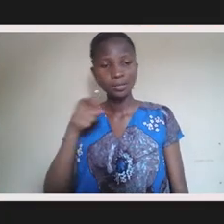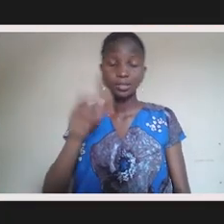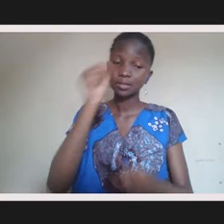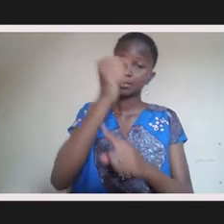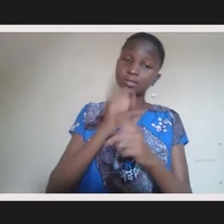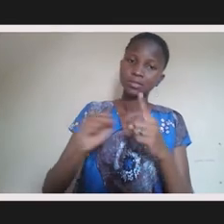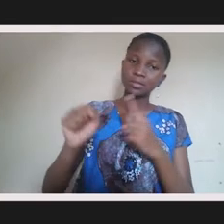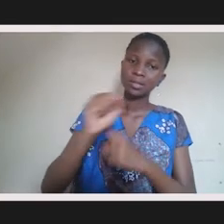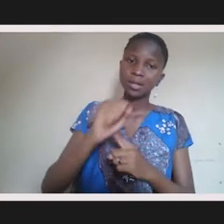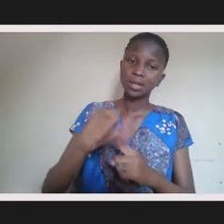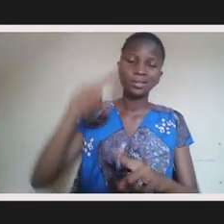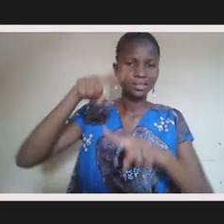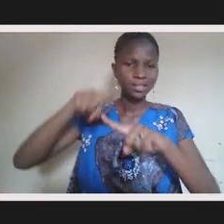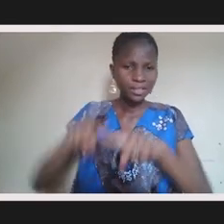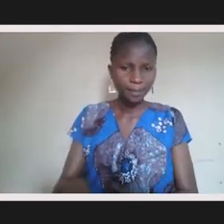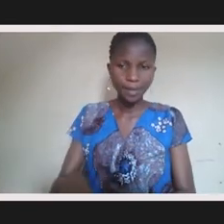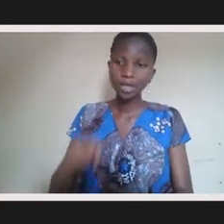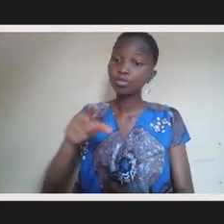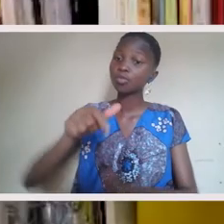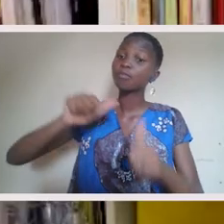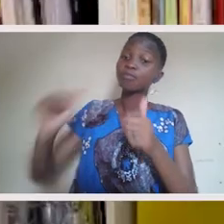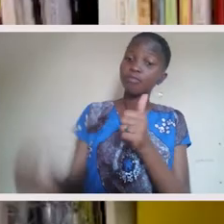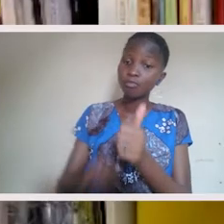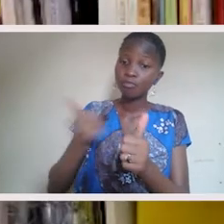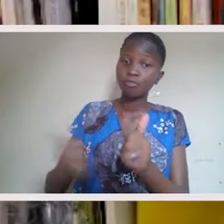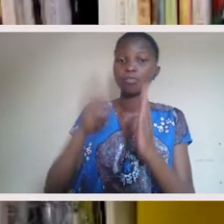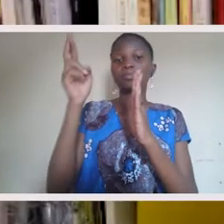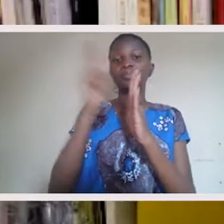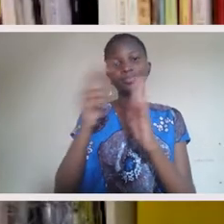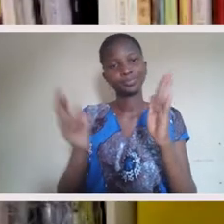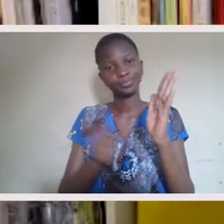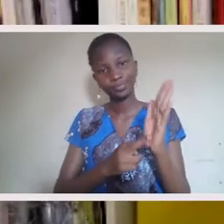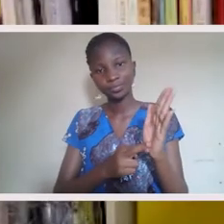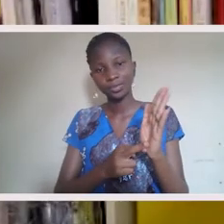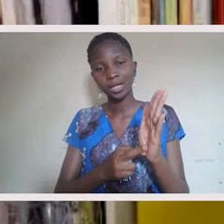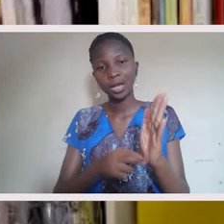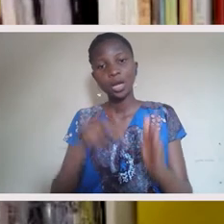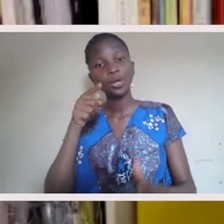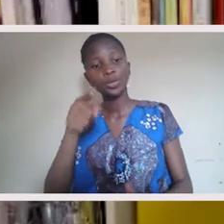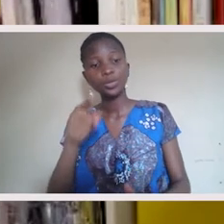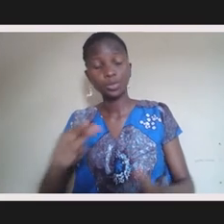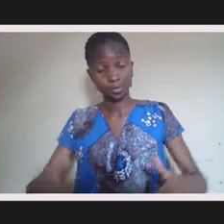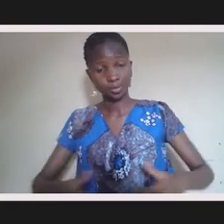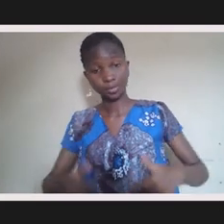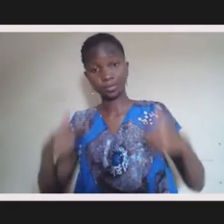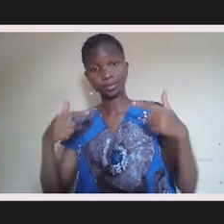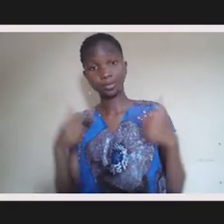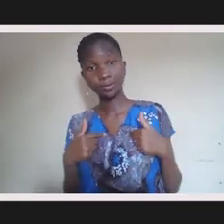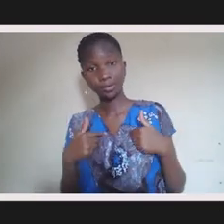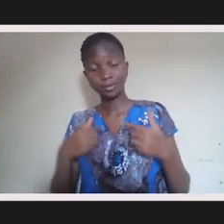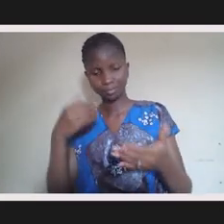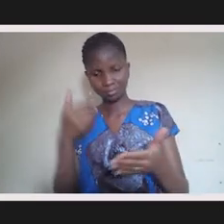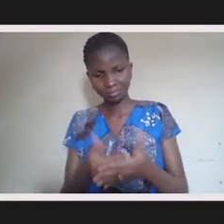Yeah. So true. Yeah. I mean, your livelihood, your livelihood. Exactly. It's your workplace. Absolutely.